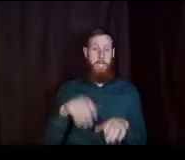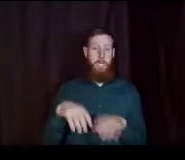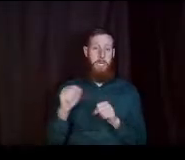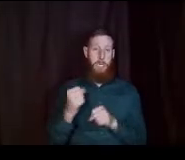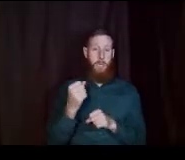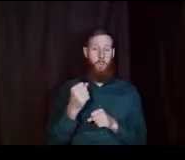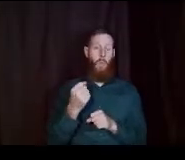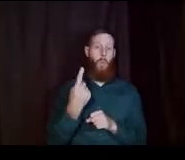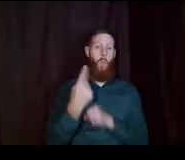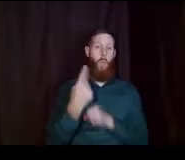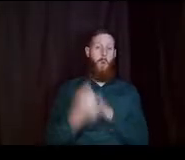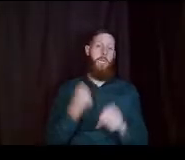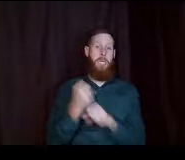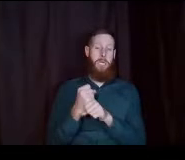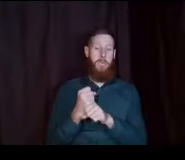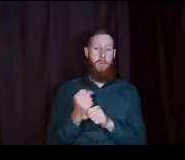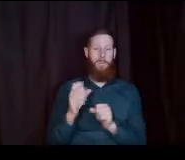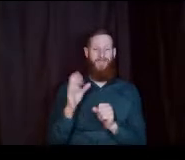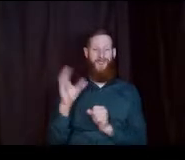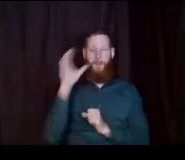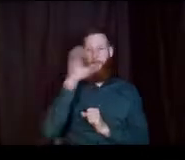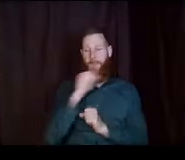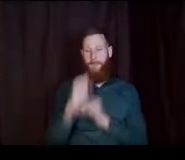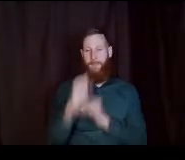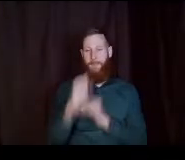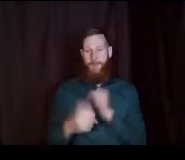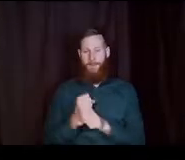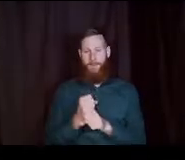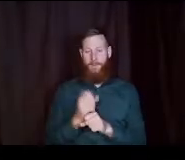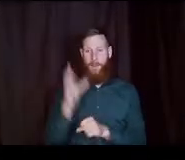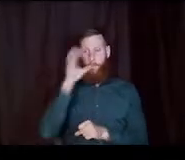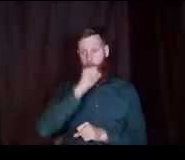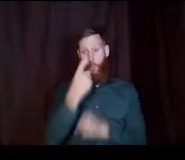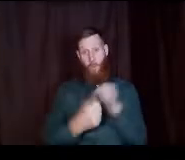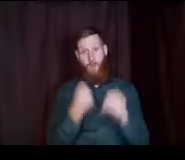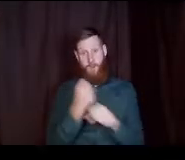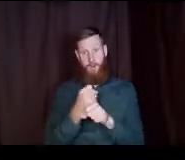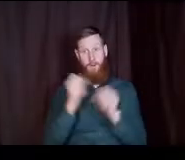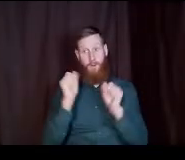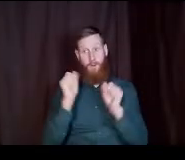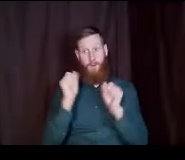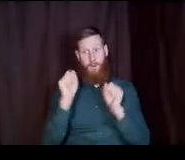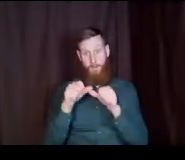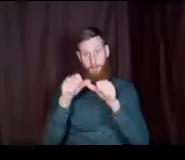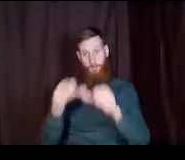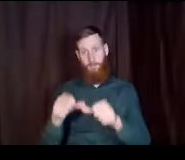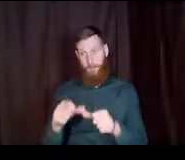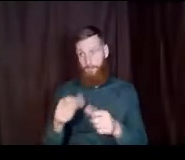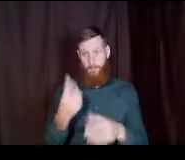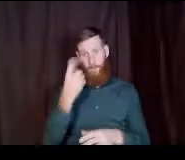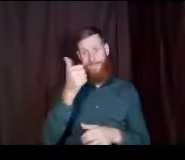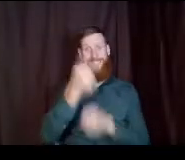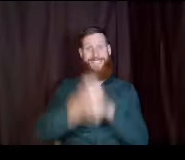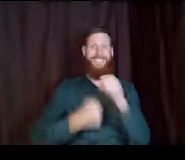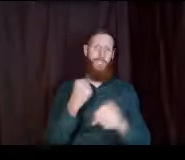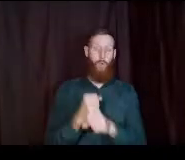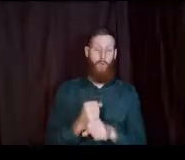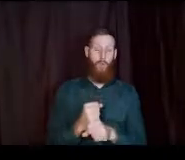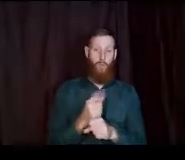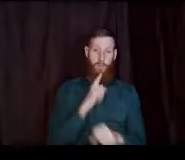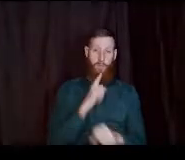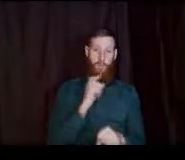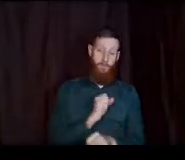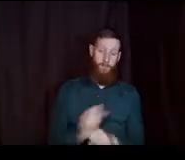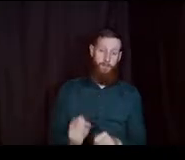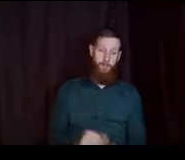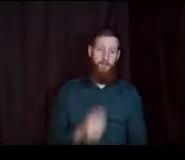want you to make a plan because a gap year can turn into a gap decade real quick real talk um and then again i said you have that